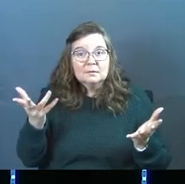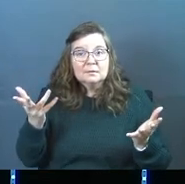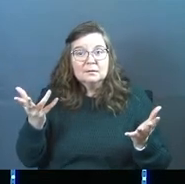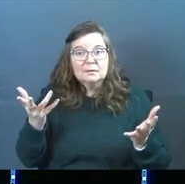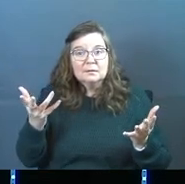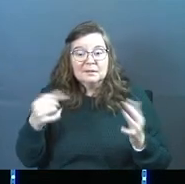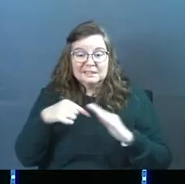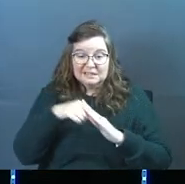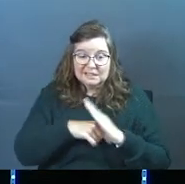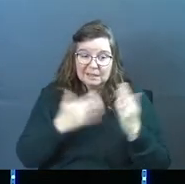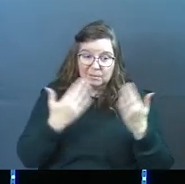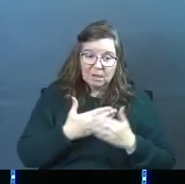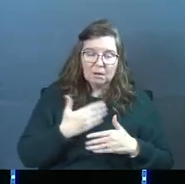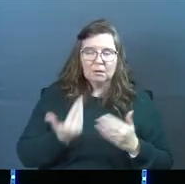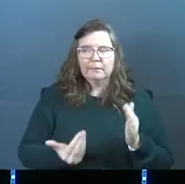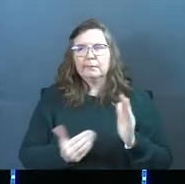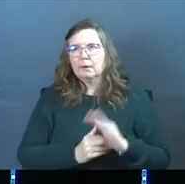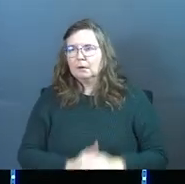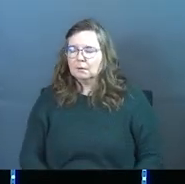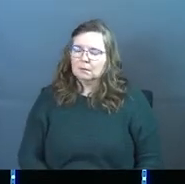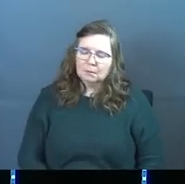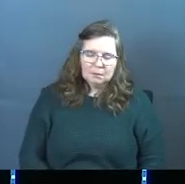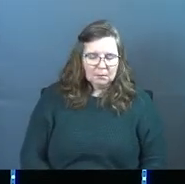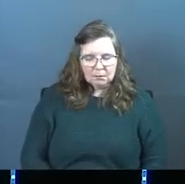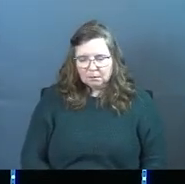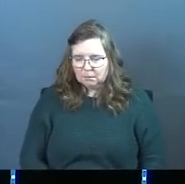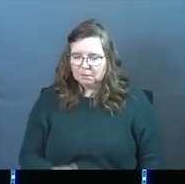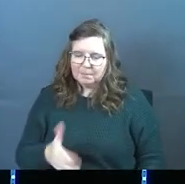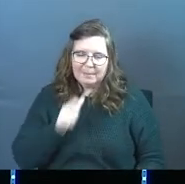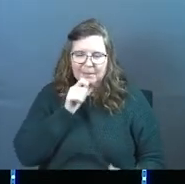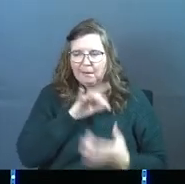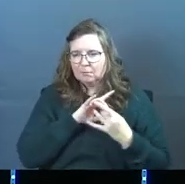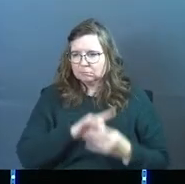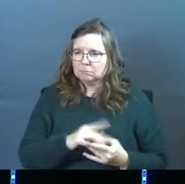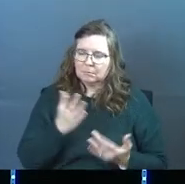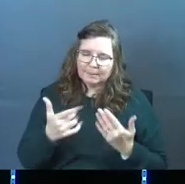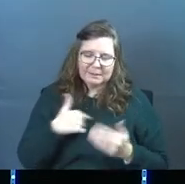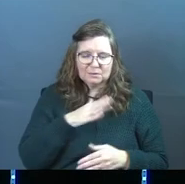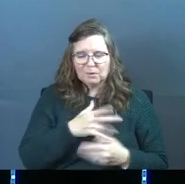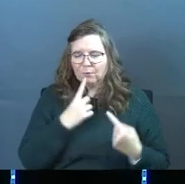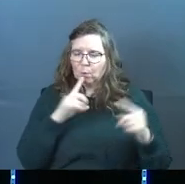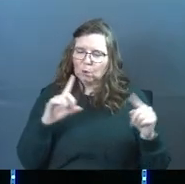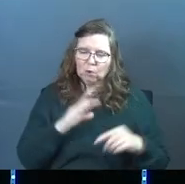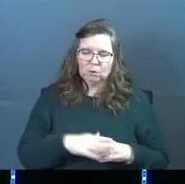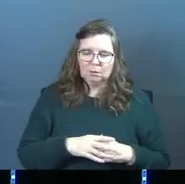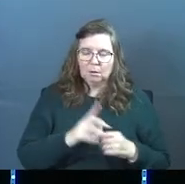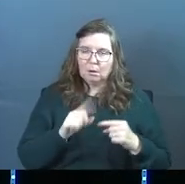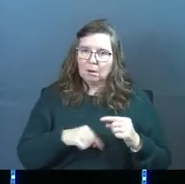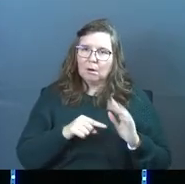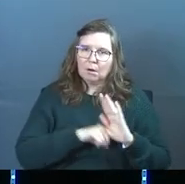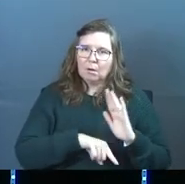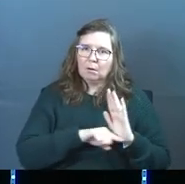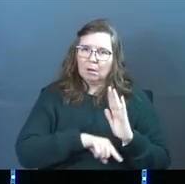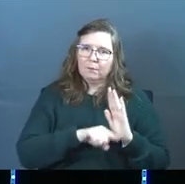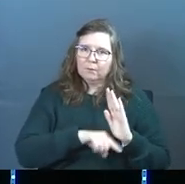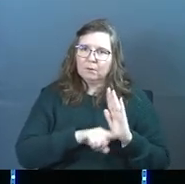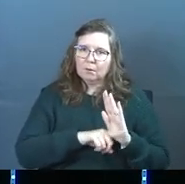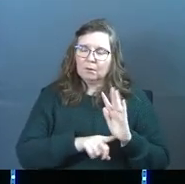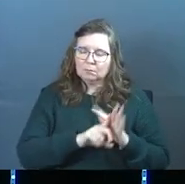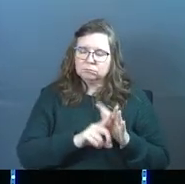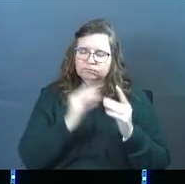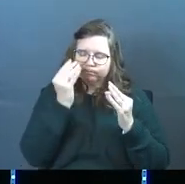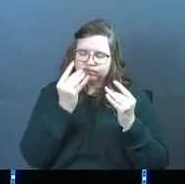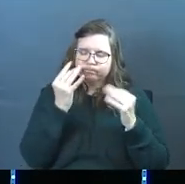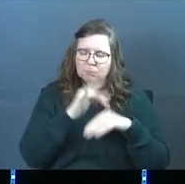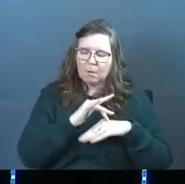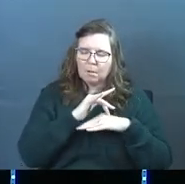Is it deep and dark? And here we go again. maybe they aren't my soulmate. Maybe this is never going to work. And all this hopeless stuff starts coming into you